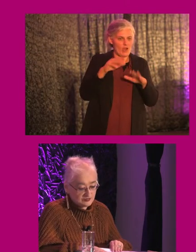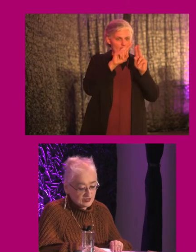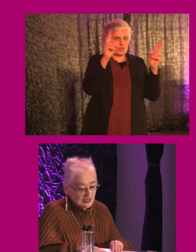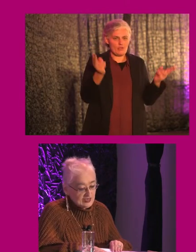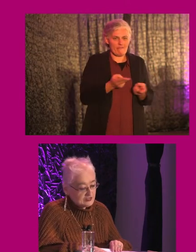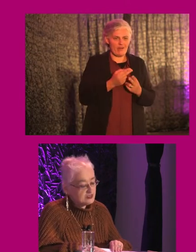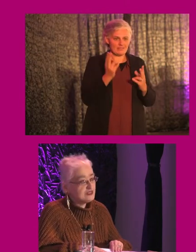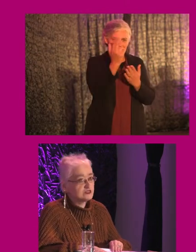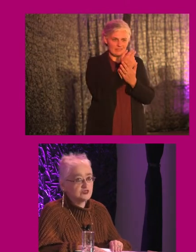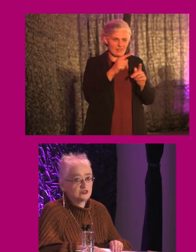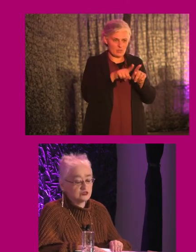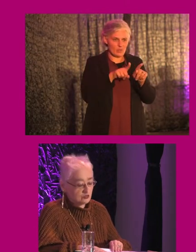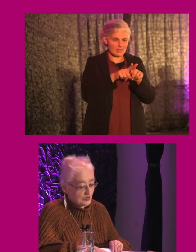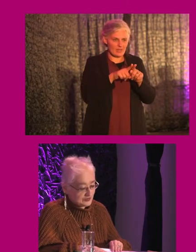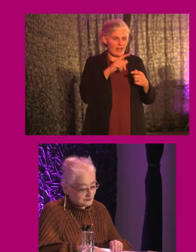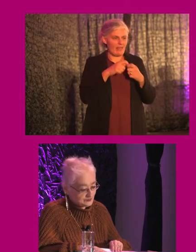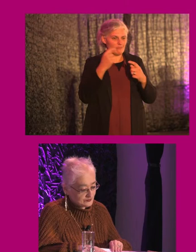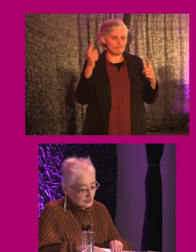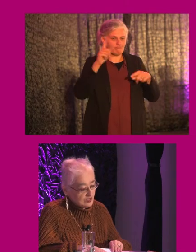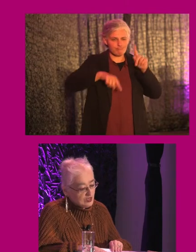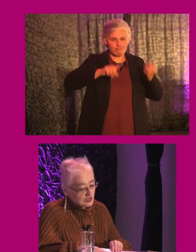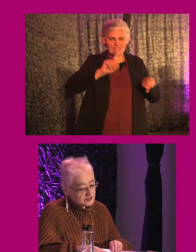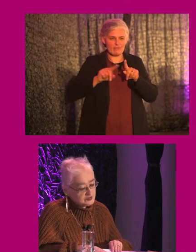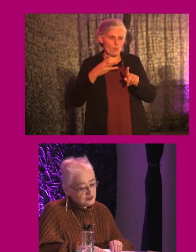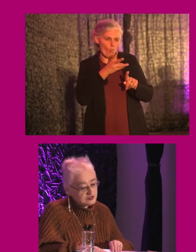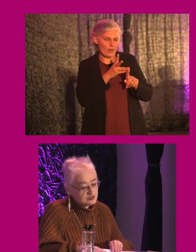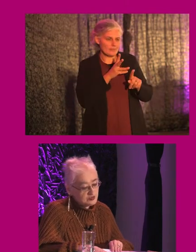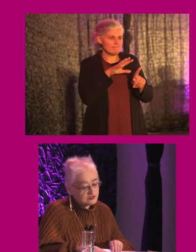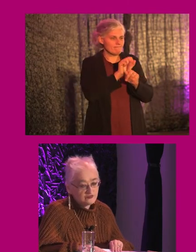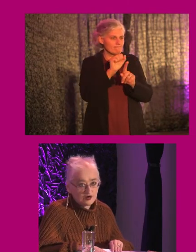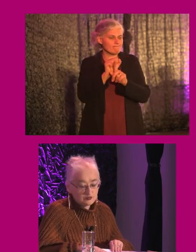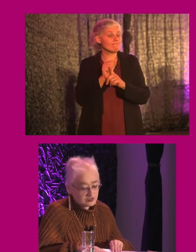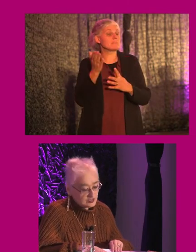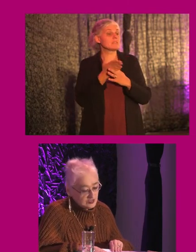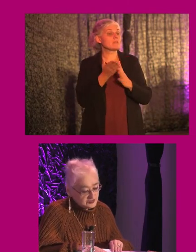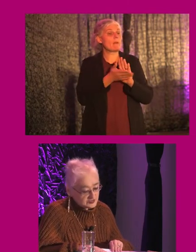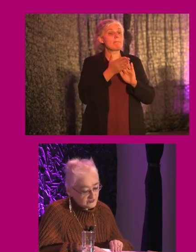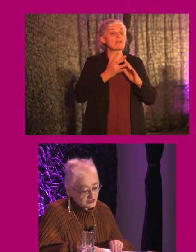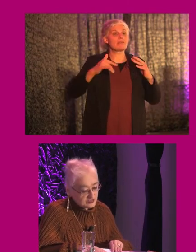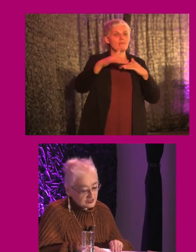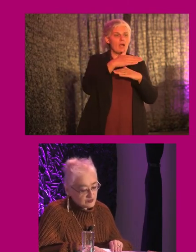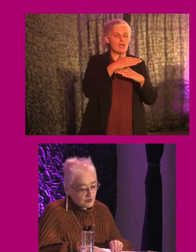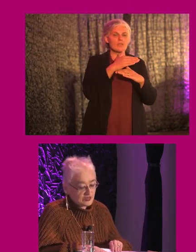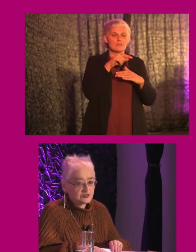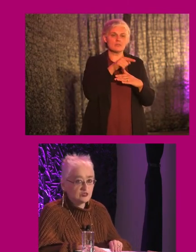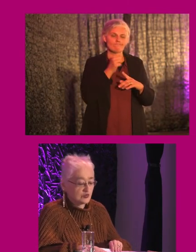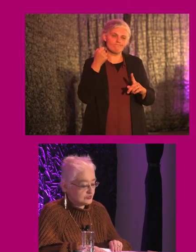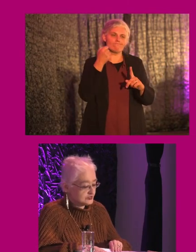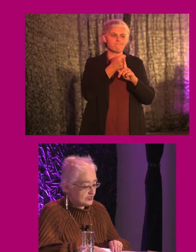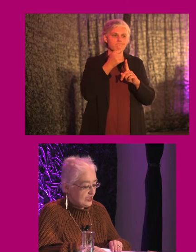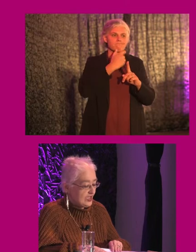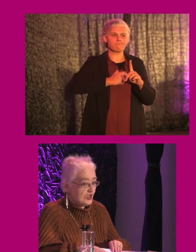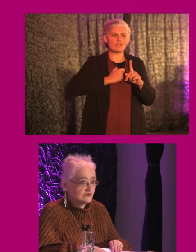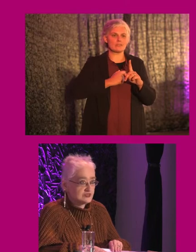design in an intersectional way. Accessibility to the built environment significantly impacts on a